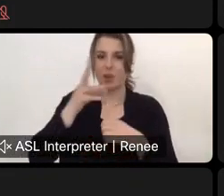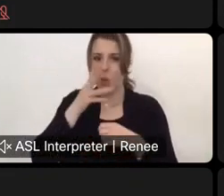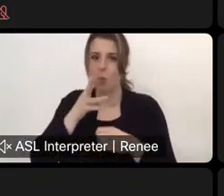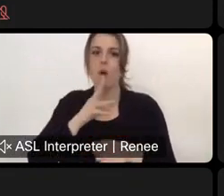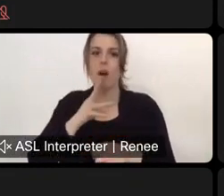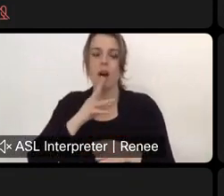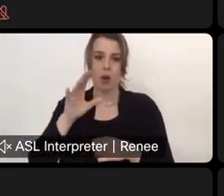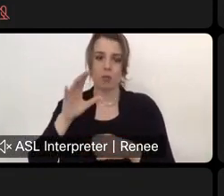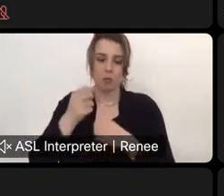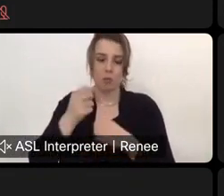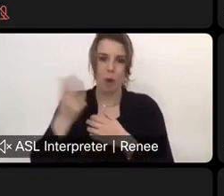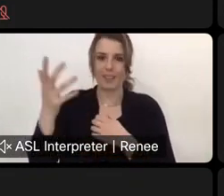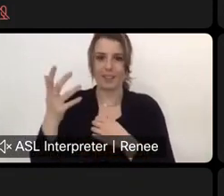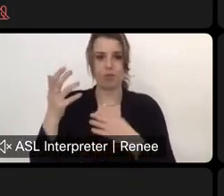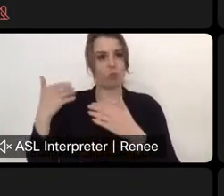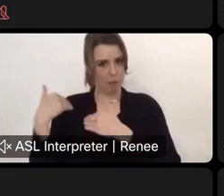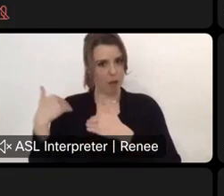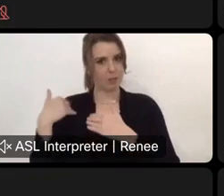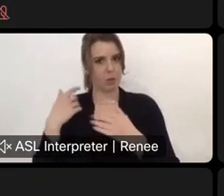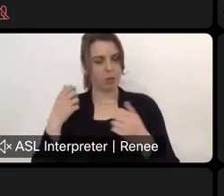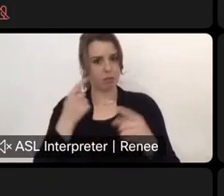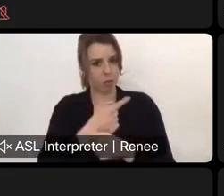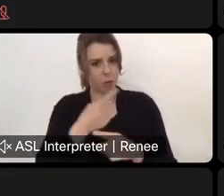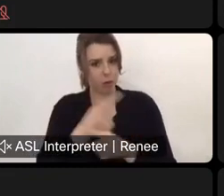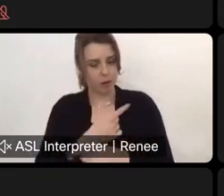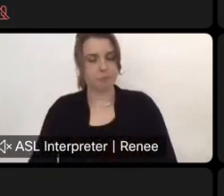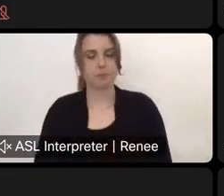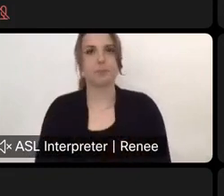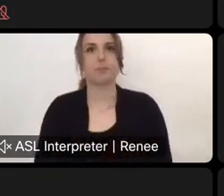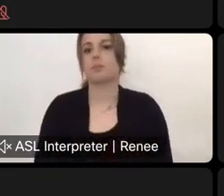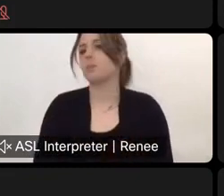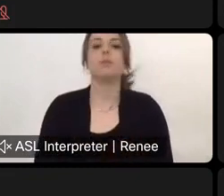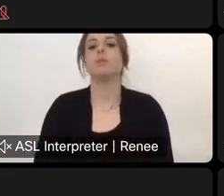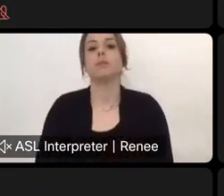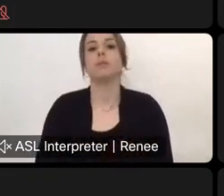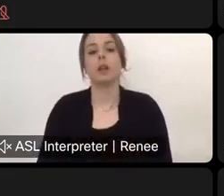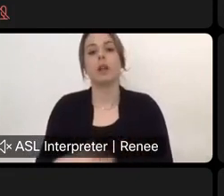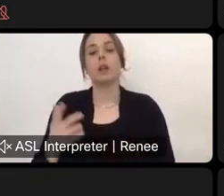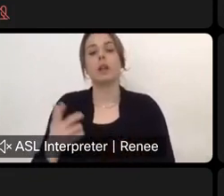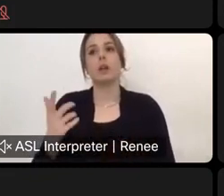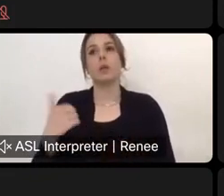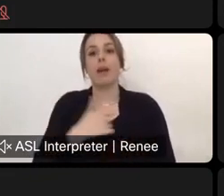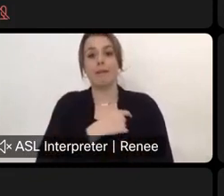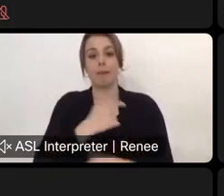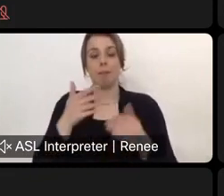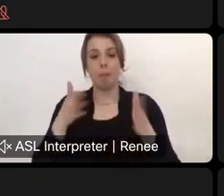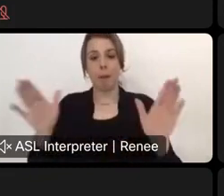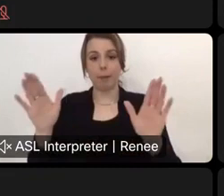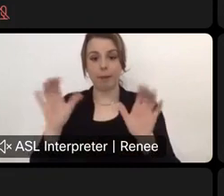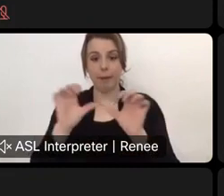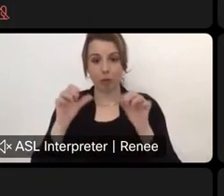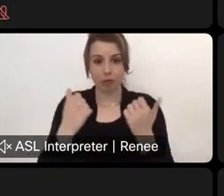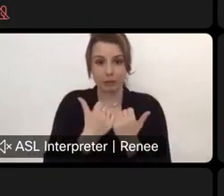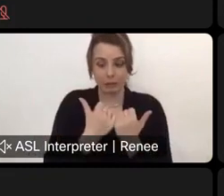Right now, state parks leads in our state. Uh, as far as a public agency and providing for solid